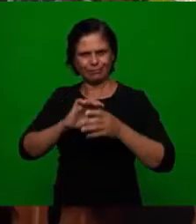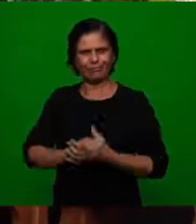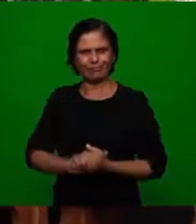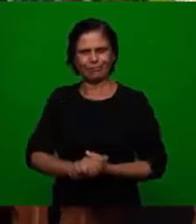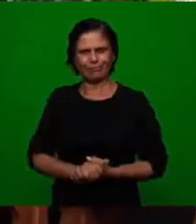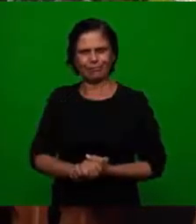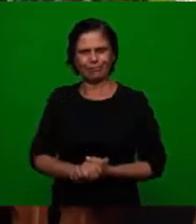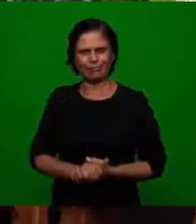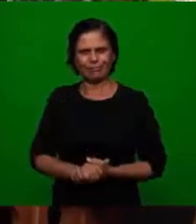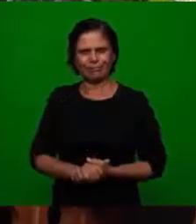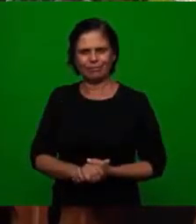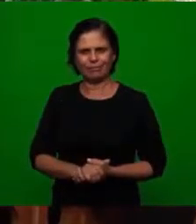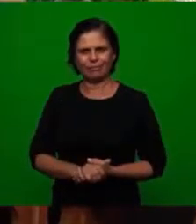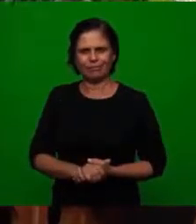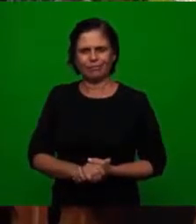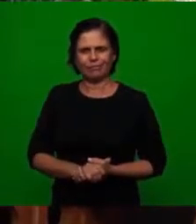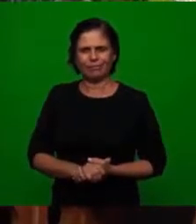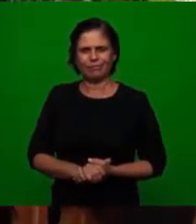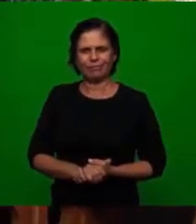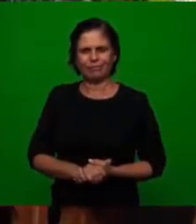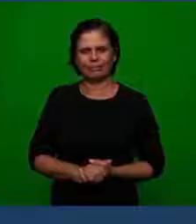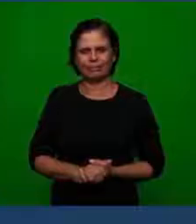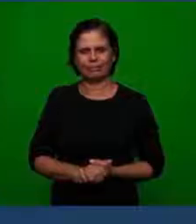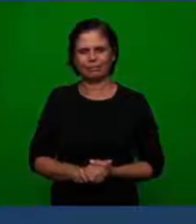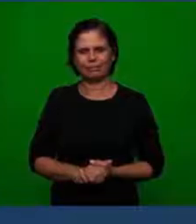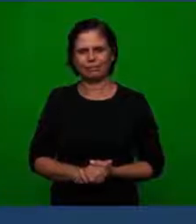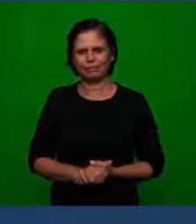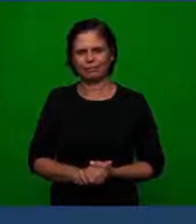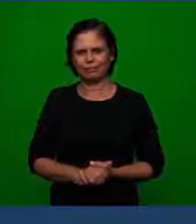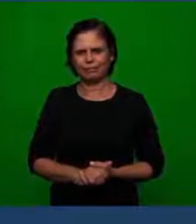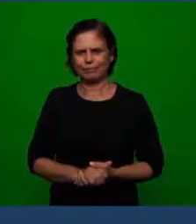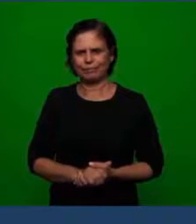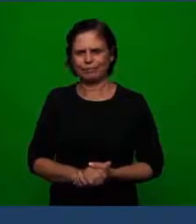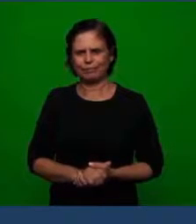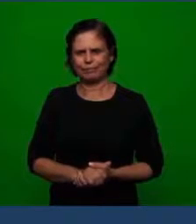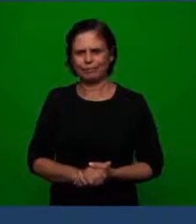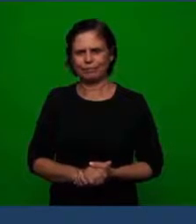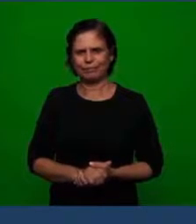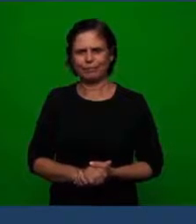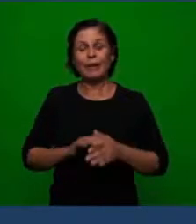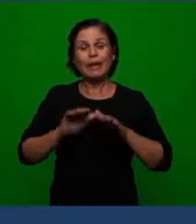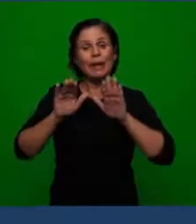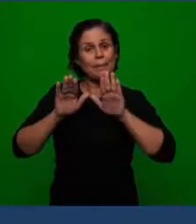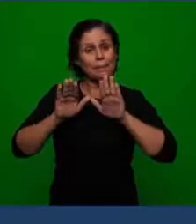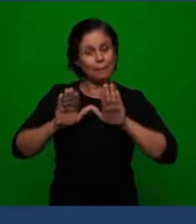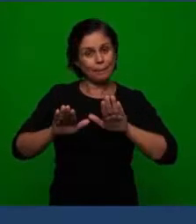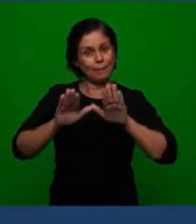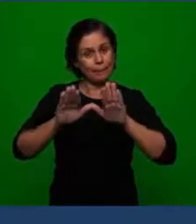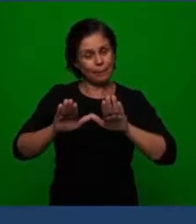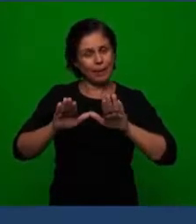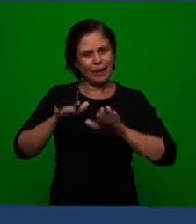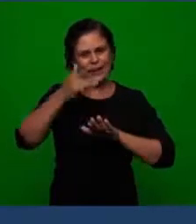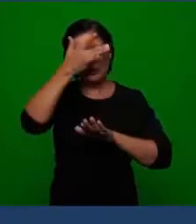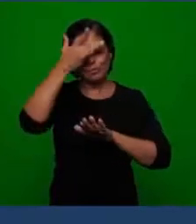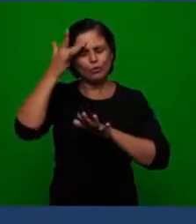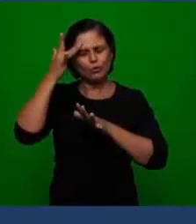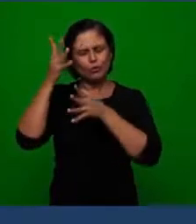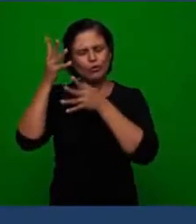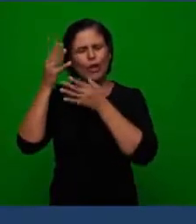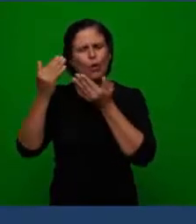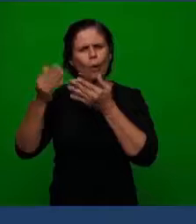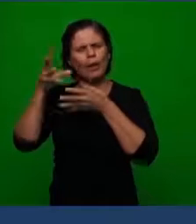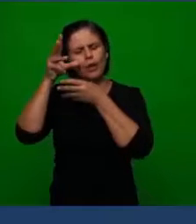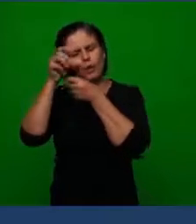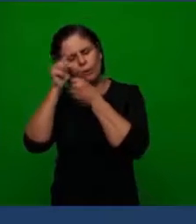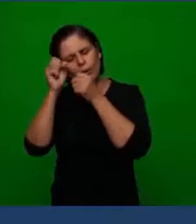related there to the to this question the text of the fallen but while man